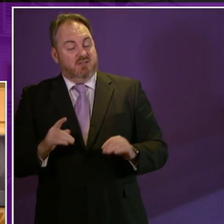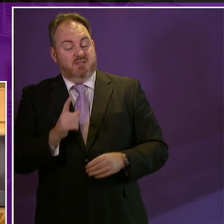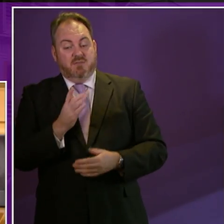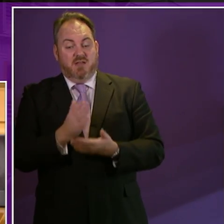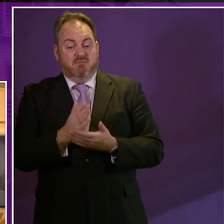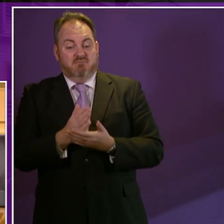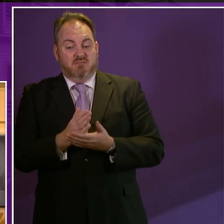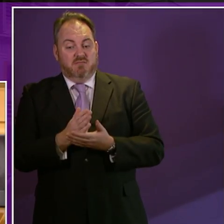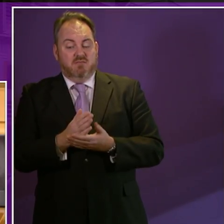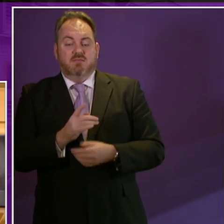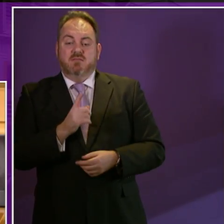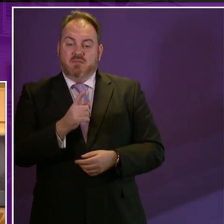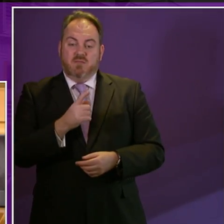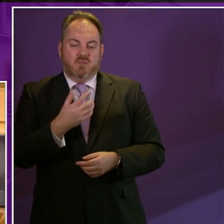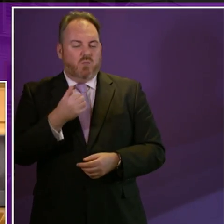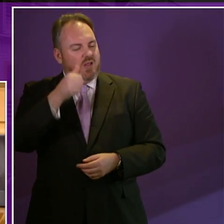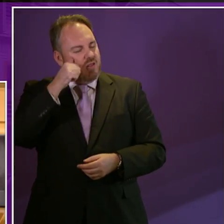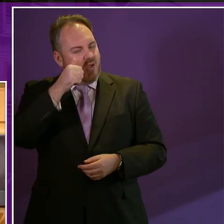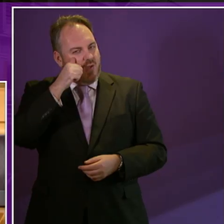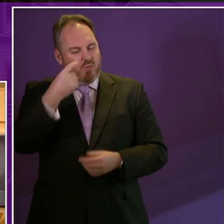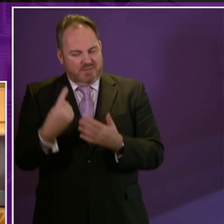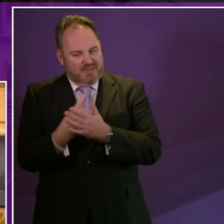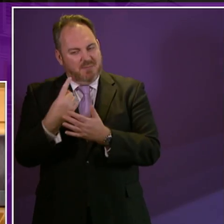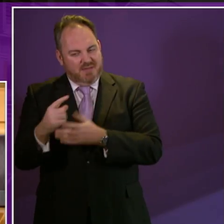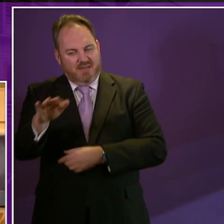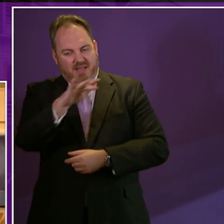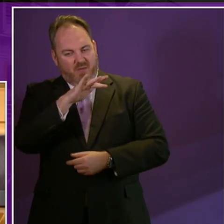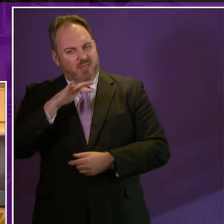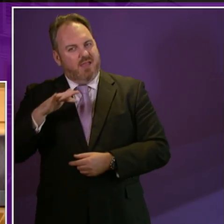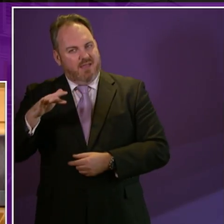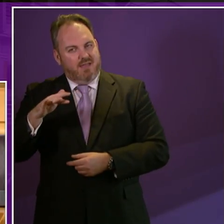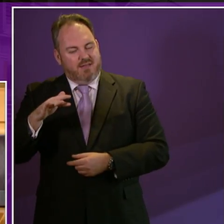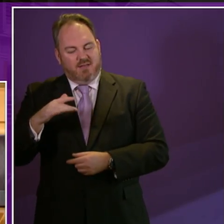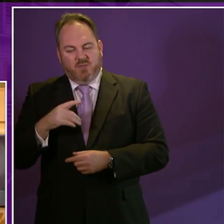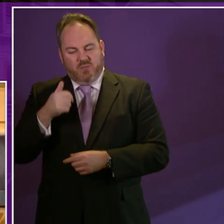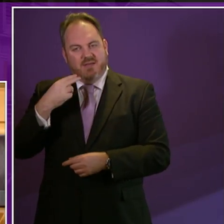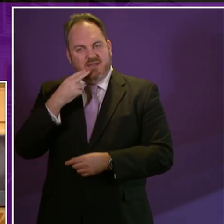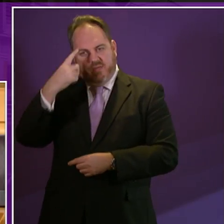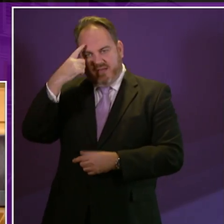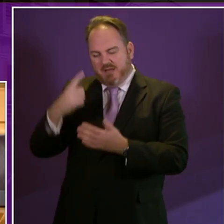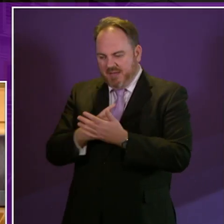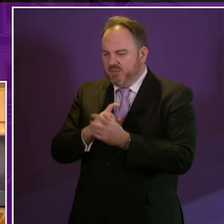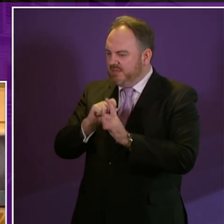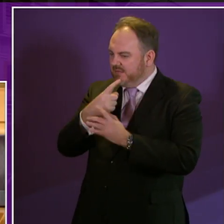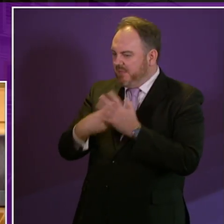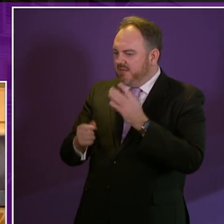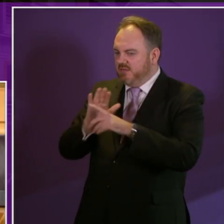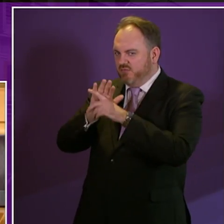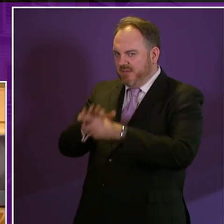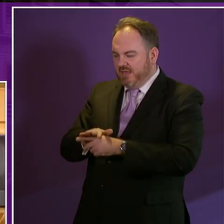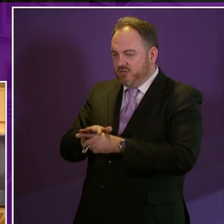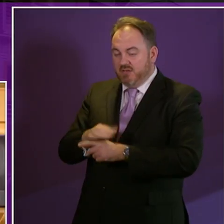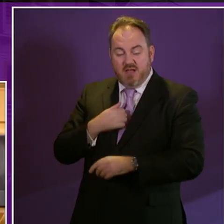all agree that there is a much broader context for our work on disability discrimination I wholeheartedly support the